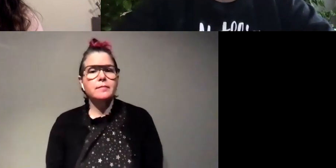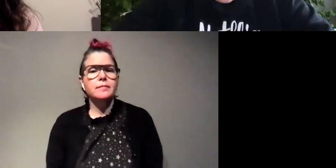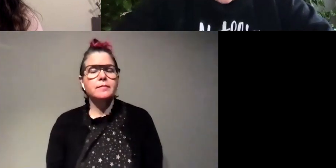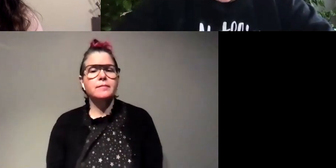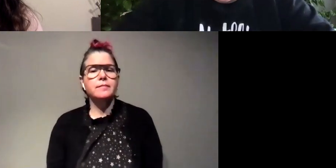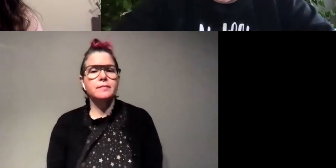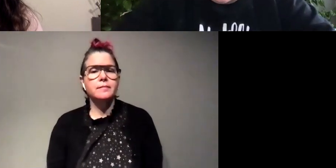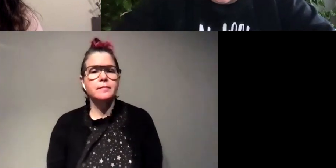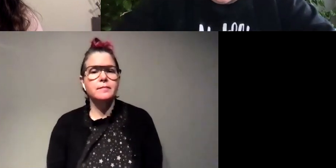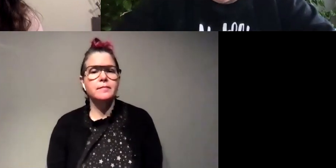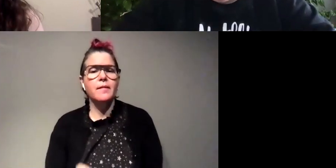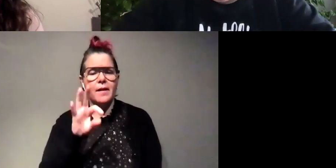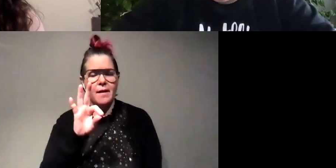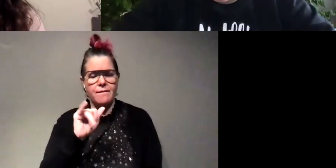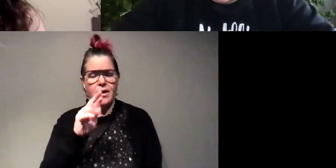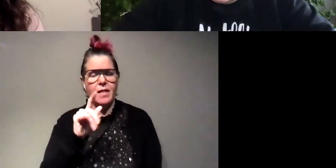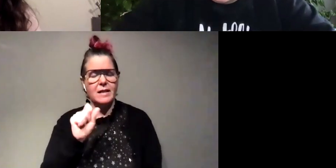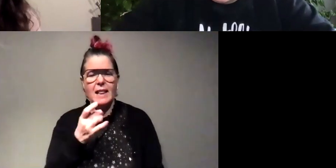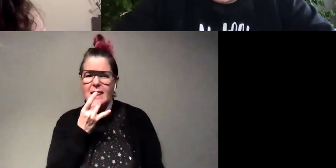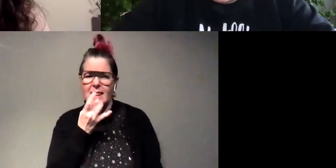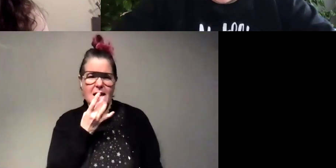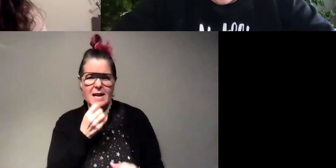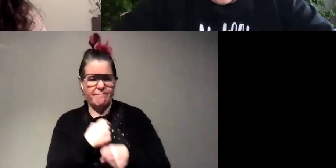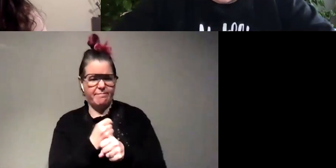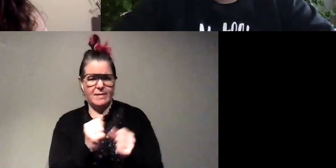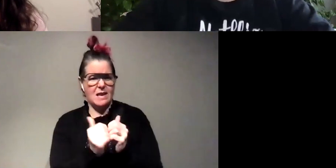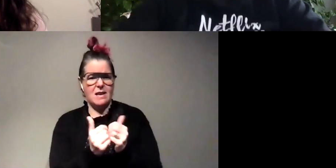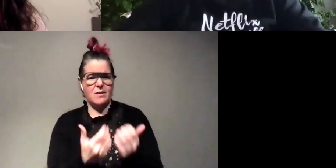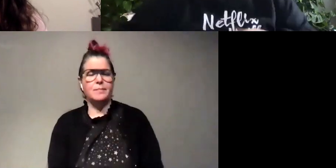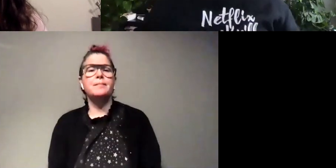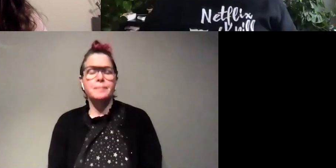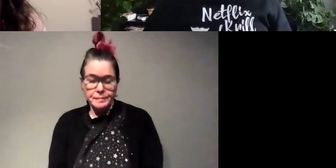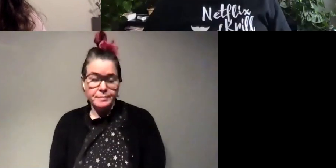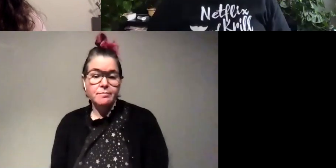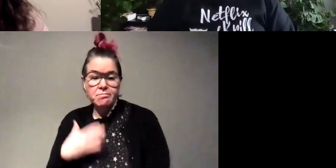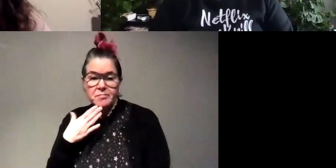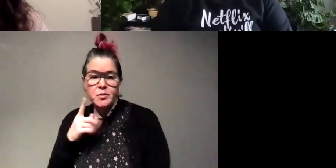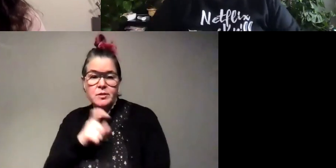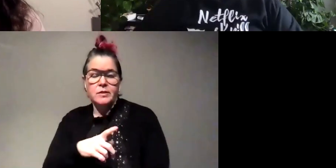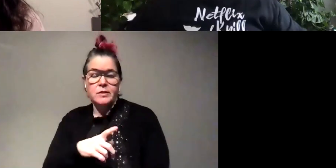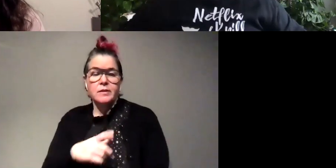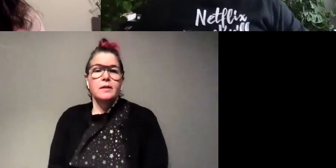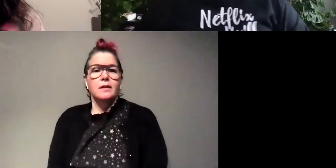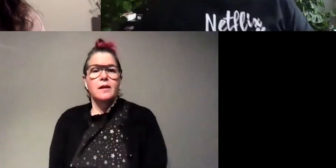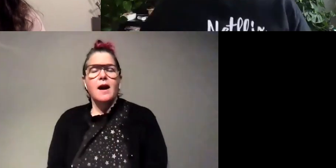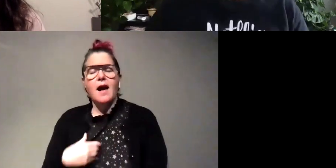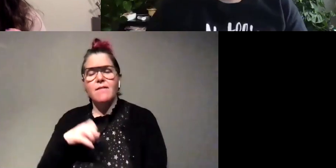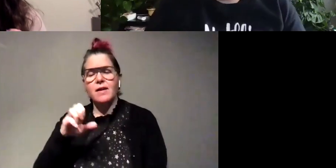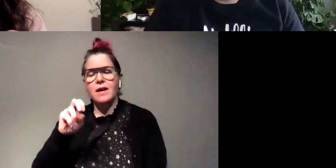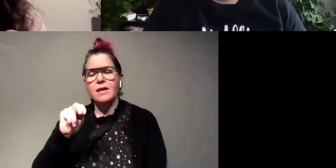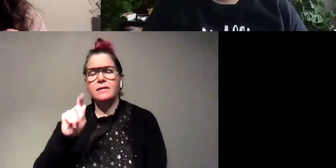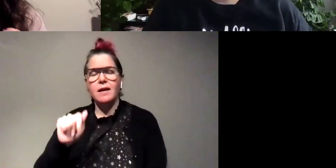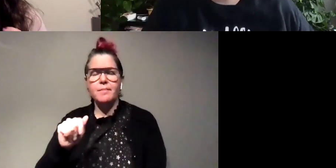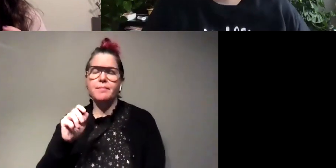make light oh that's great so they have um a enzyme and a protein